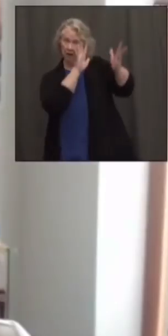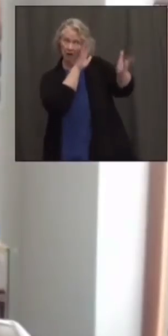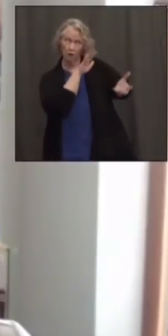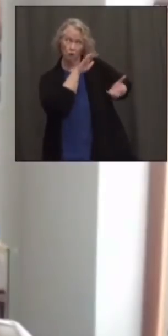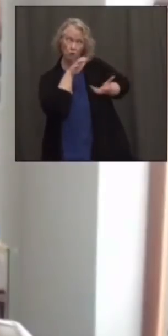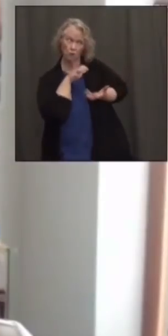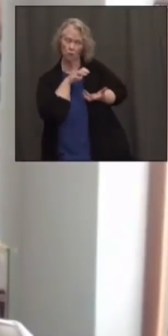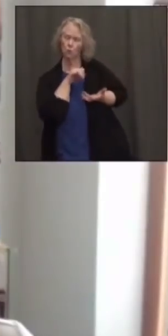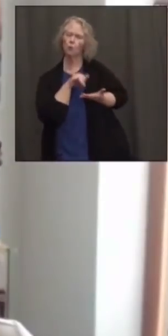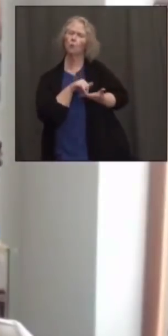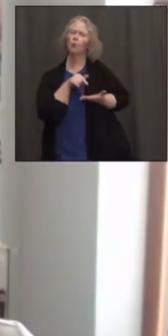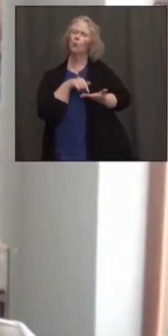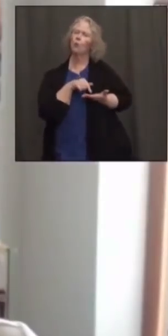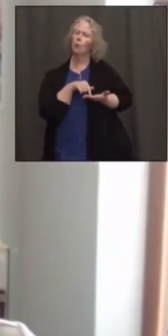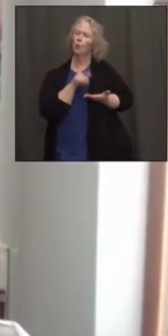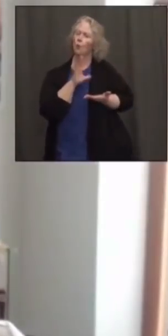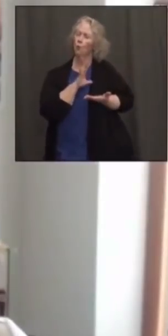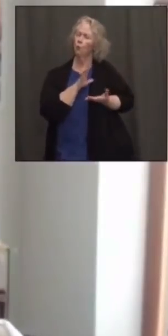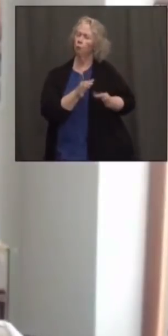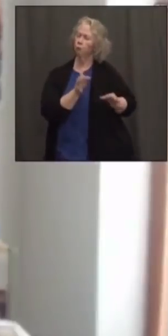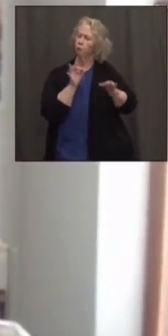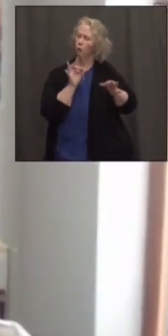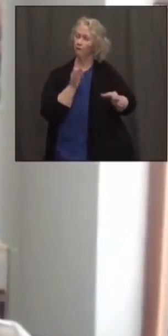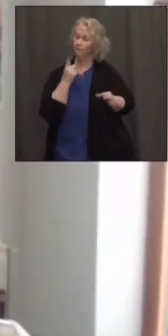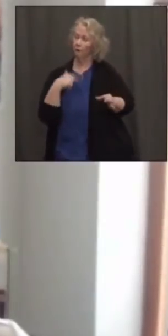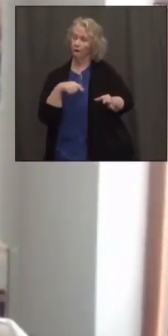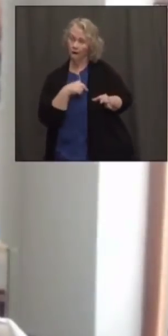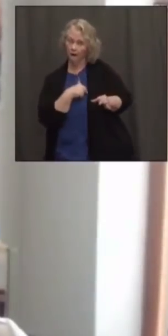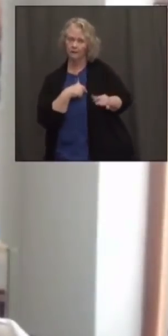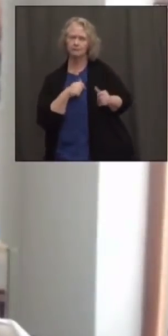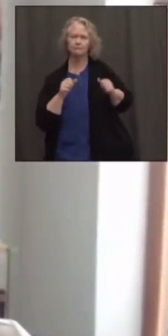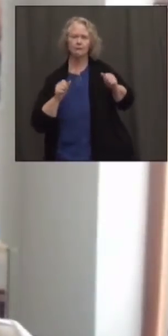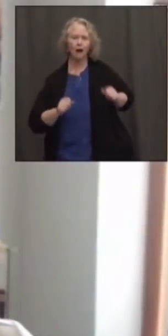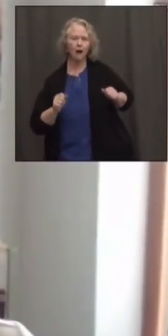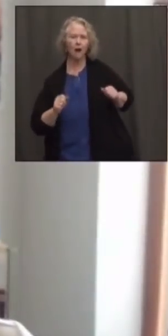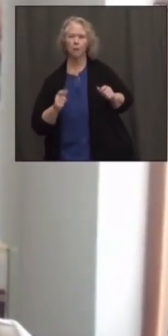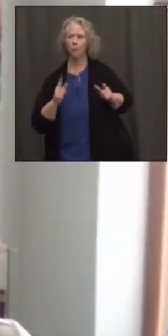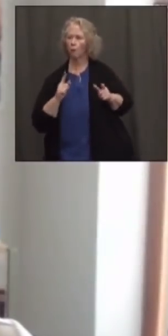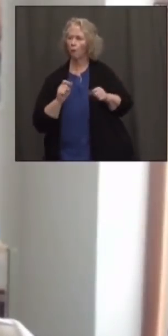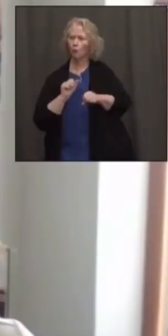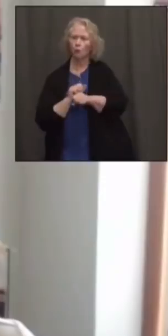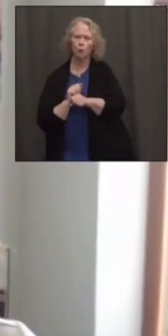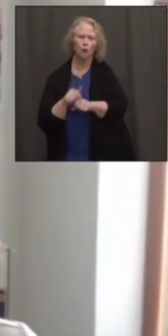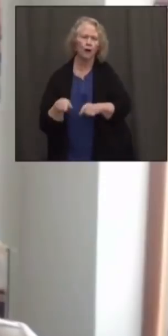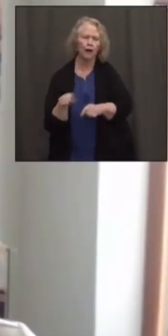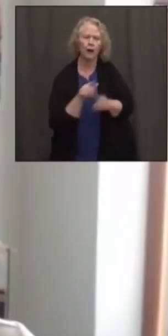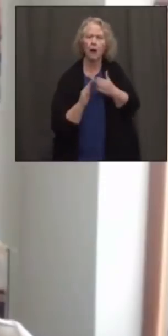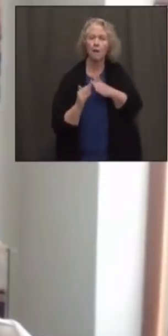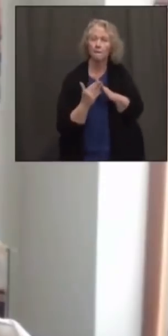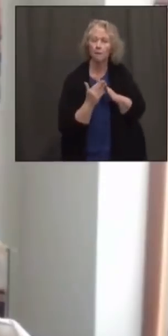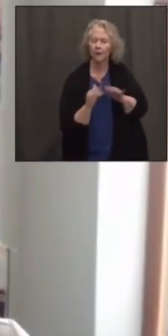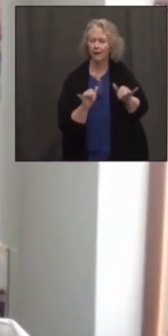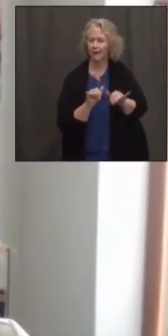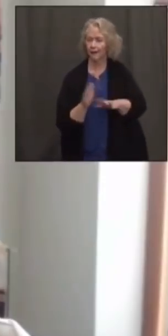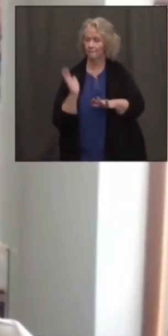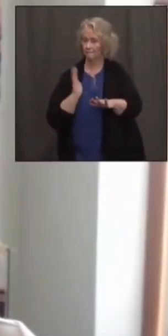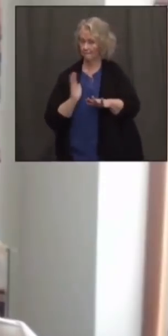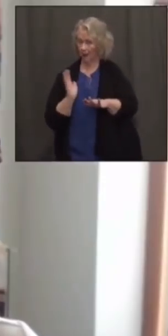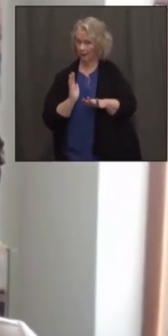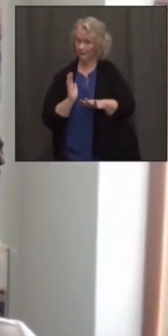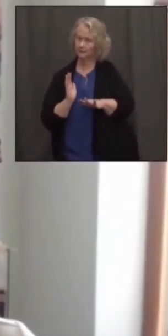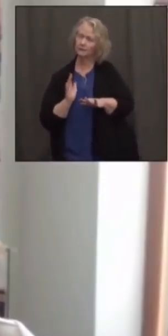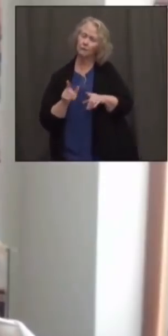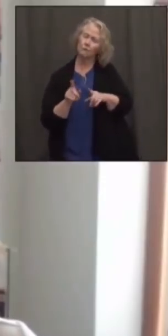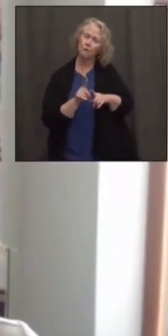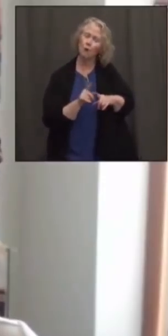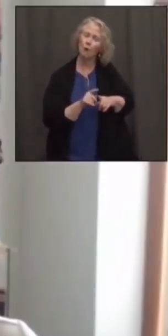it provides a wonderful opportunity for us to be able to work within the communities as we have done in the past. But also when